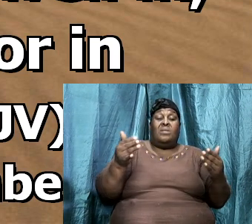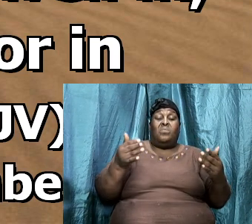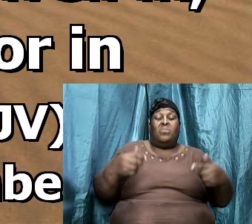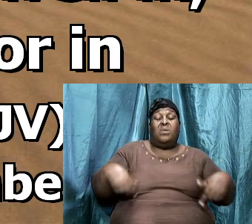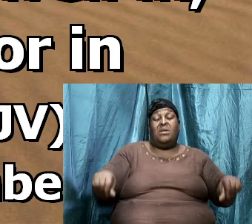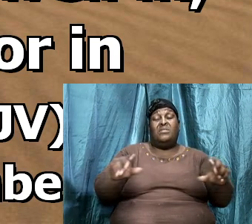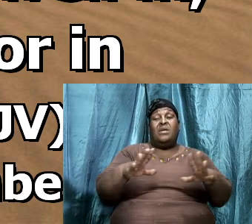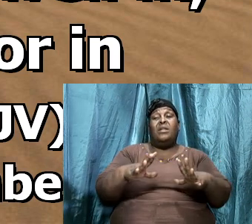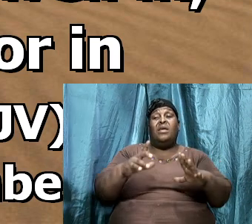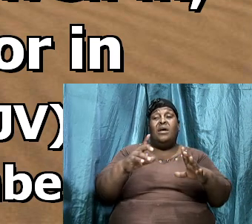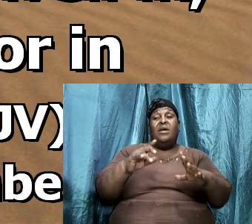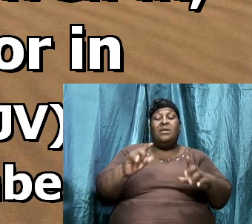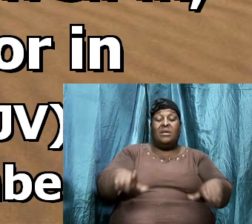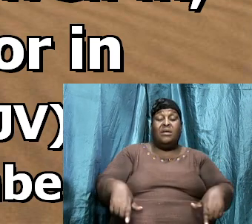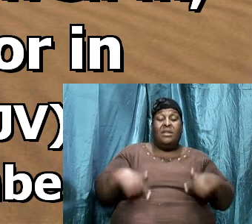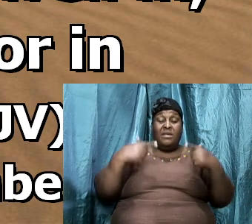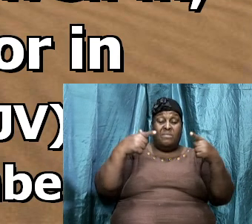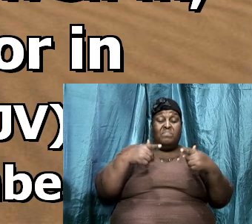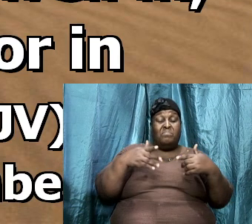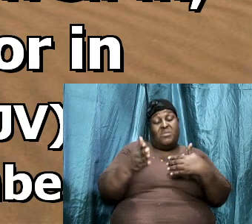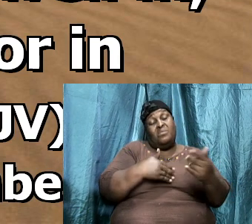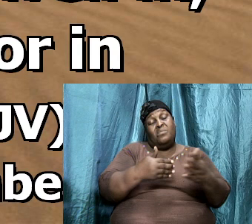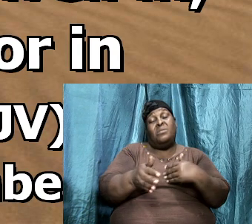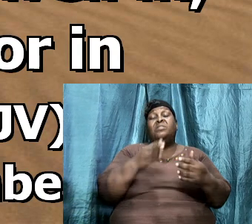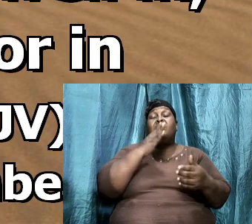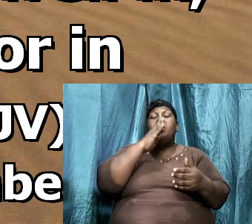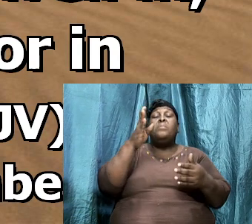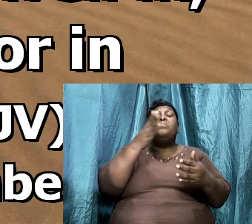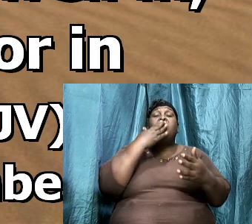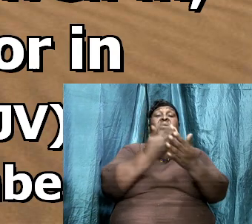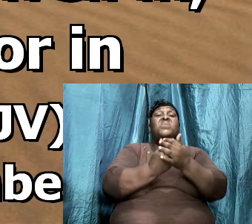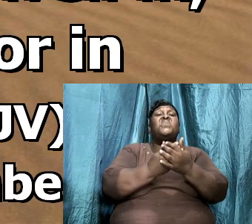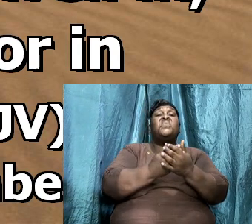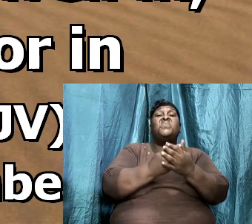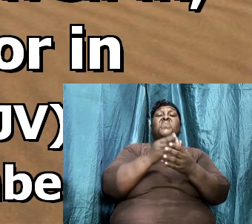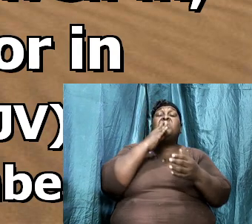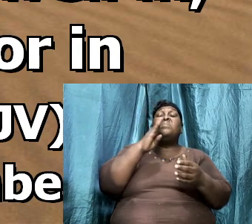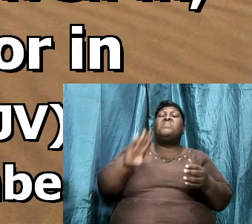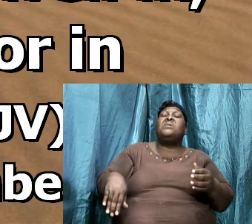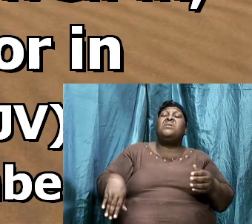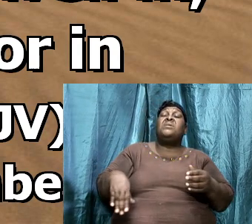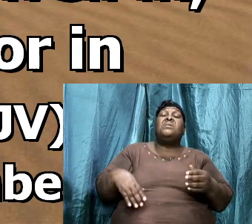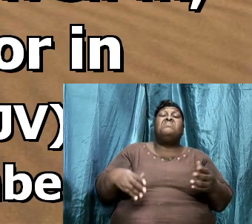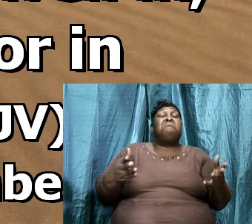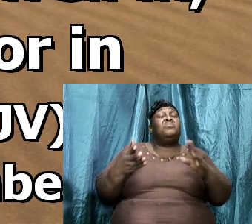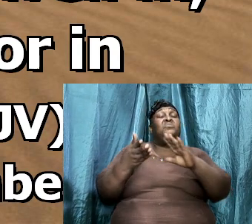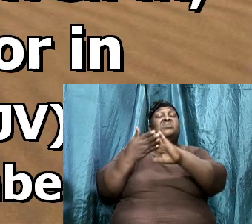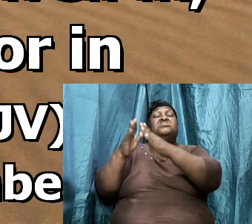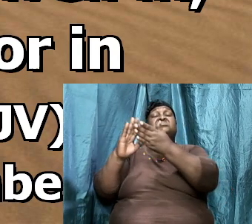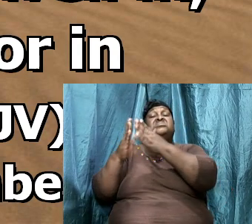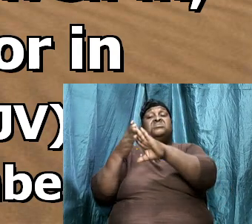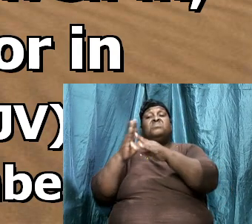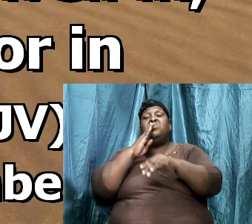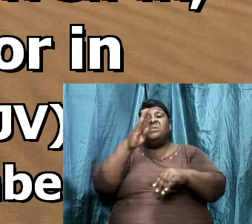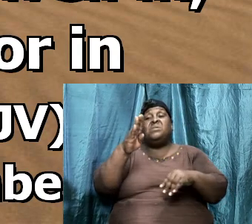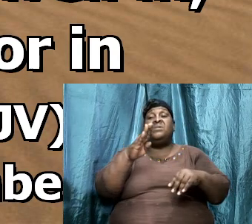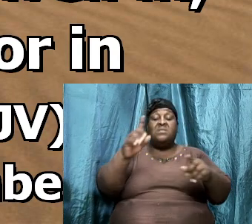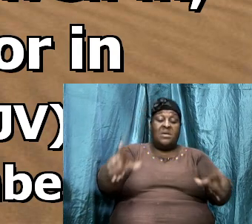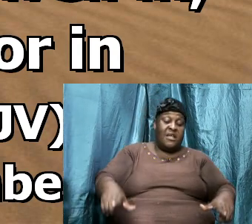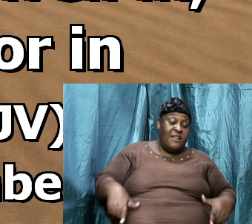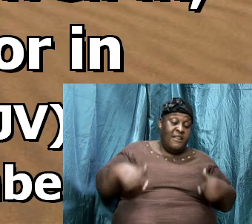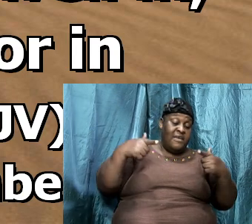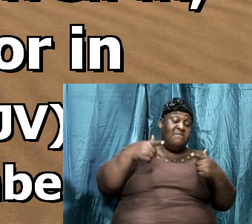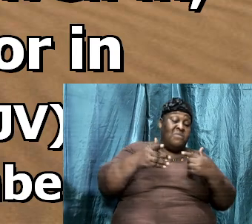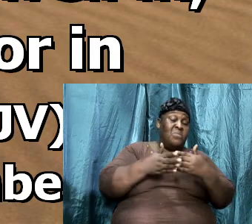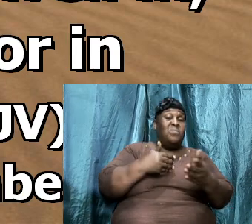dwell in, whether it be good or bad. And what cities there be that they dwell in, whether